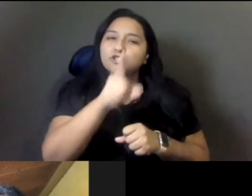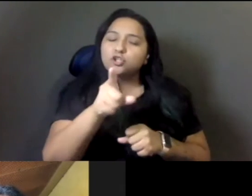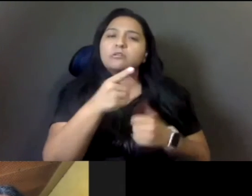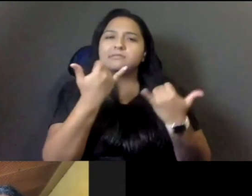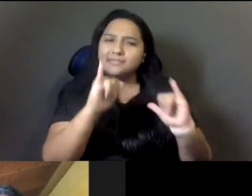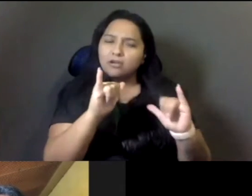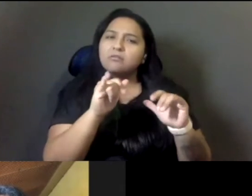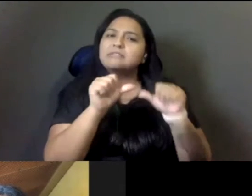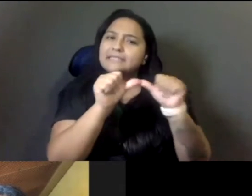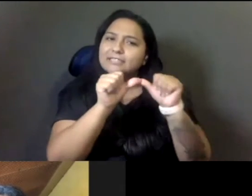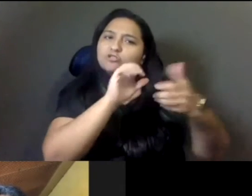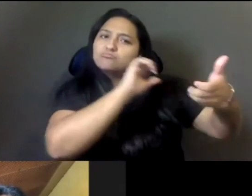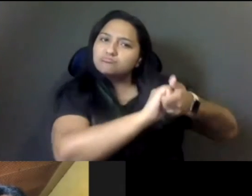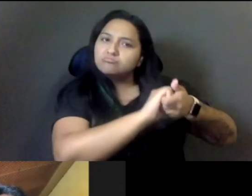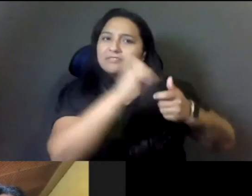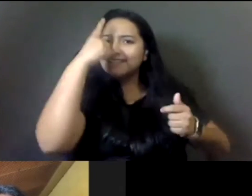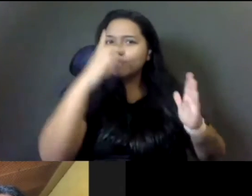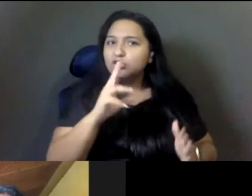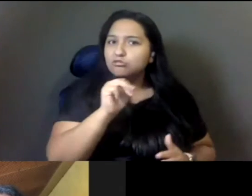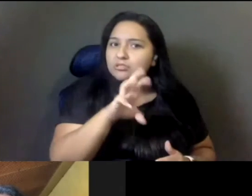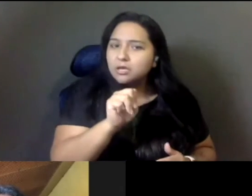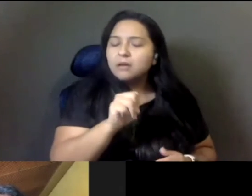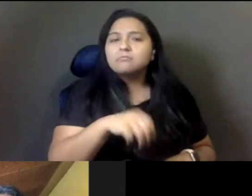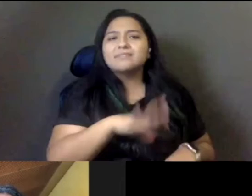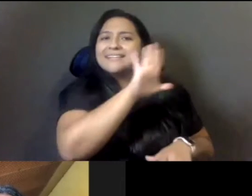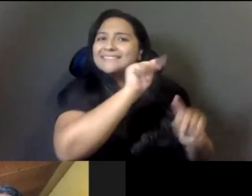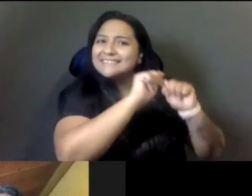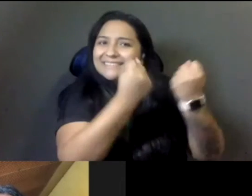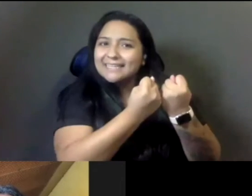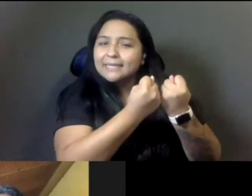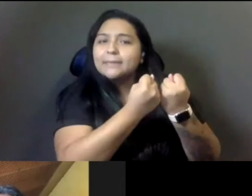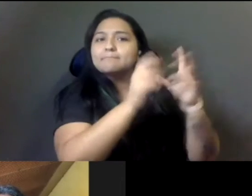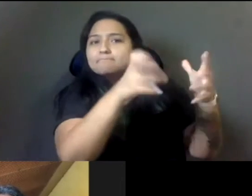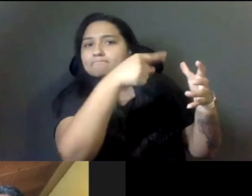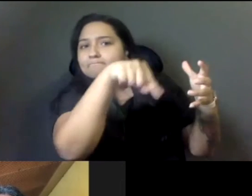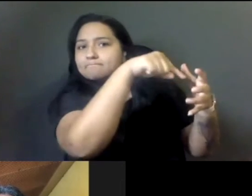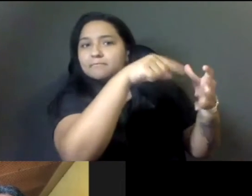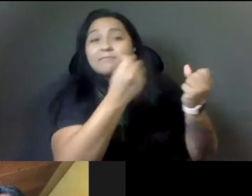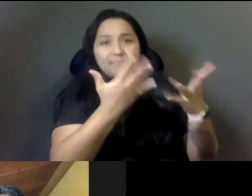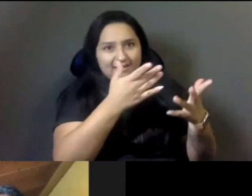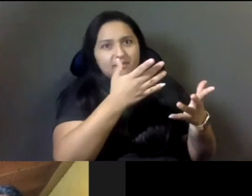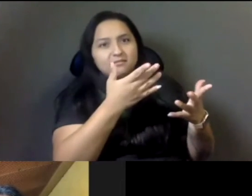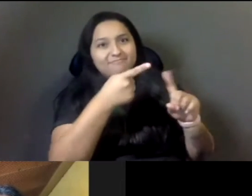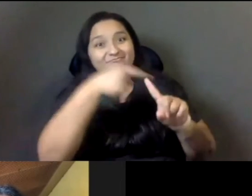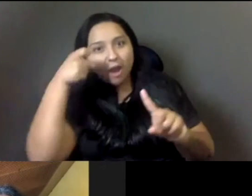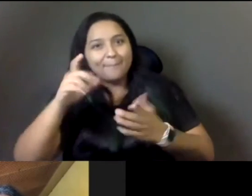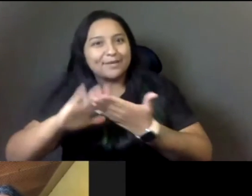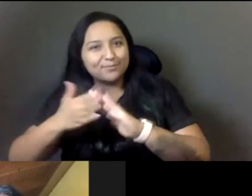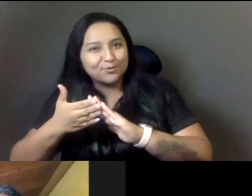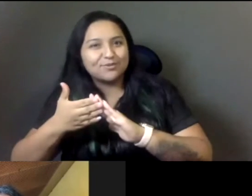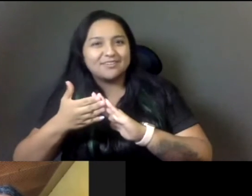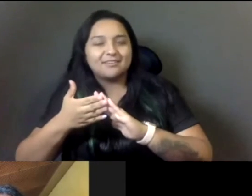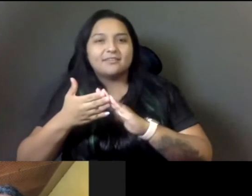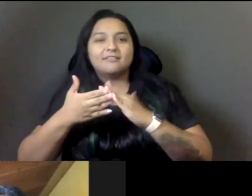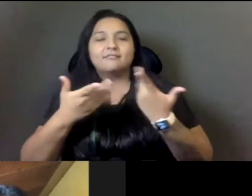his team members, right? A lot of the team members are folks who have been from the community, um, people who are heading up his administration